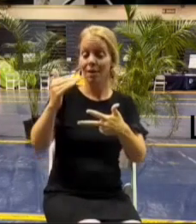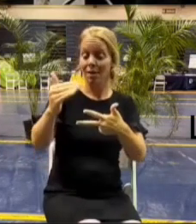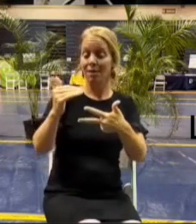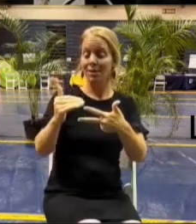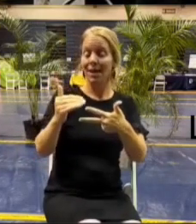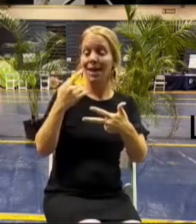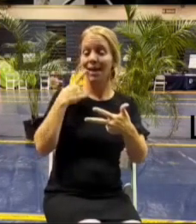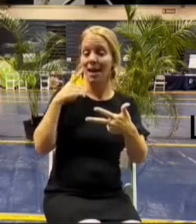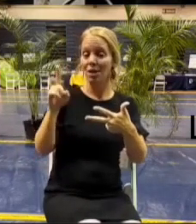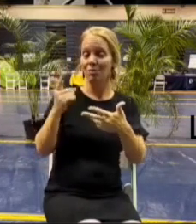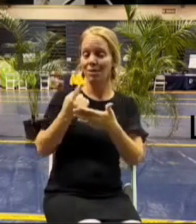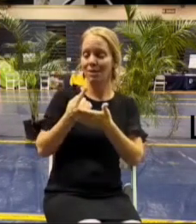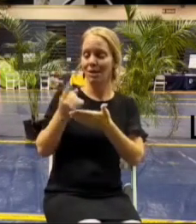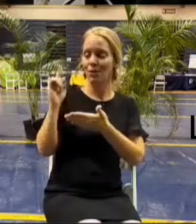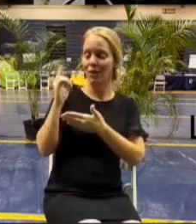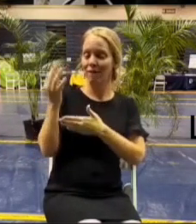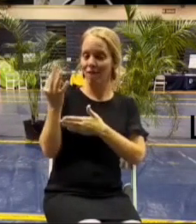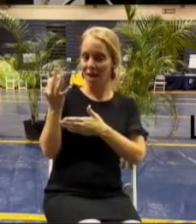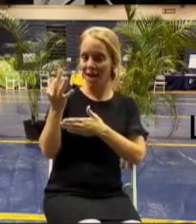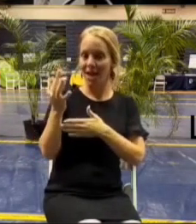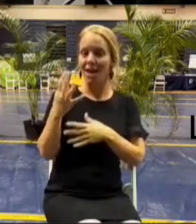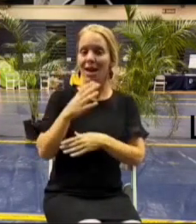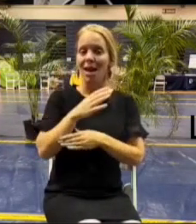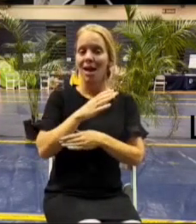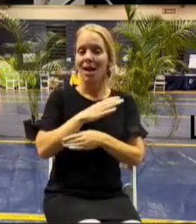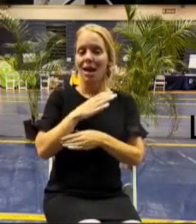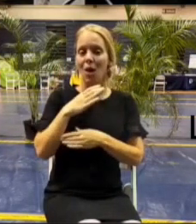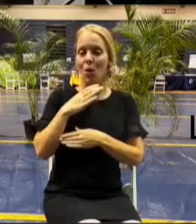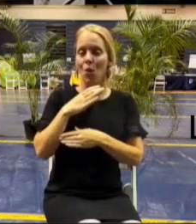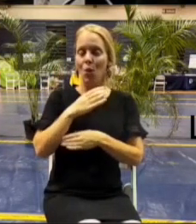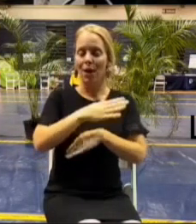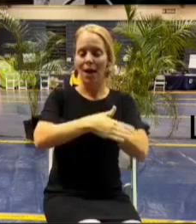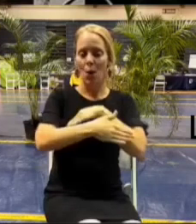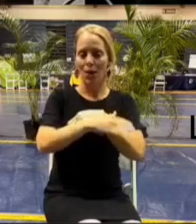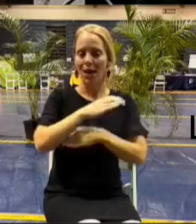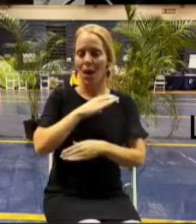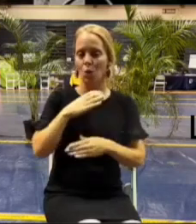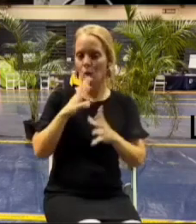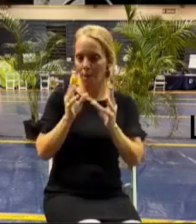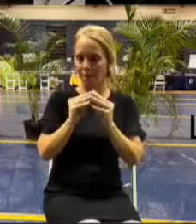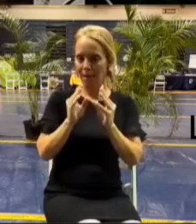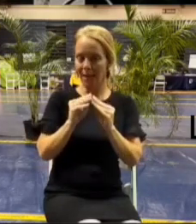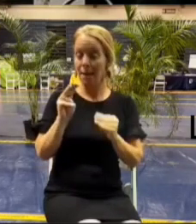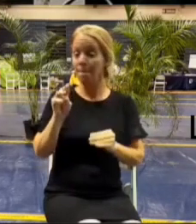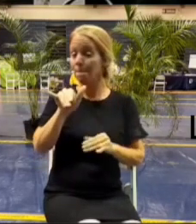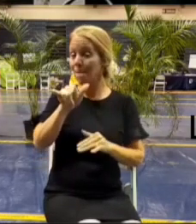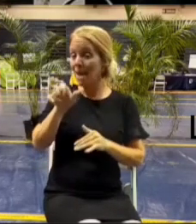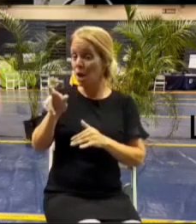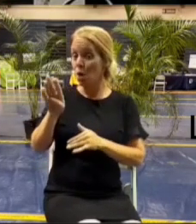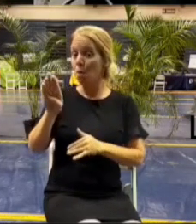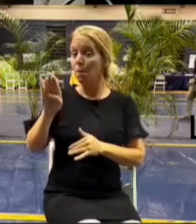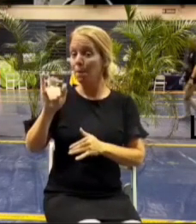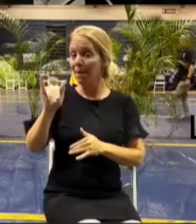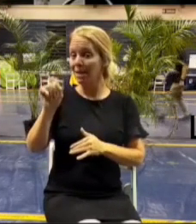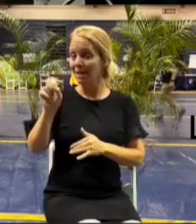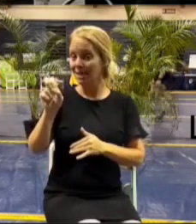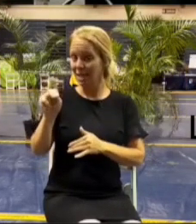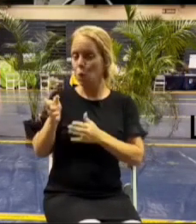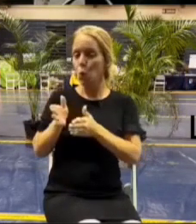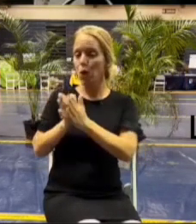last friday at the county council meeting mayor bisson uh requested for us